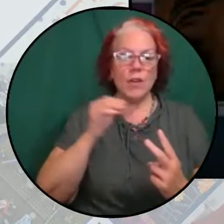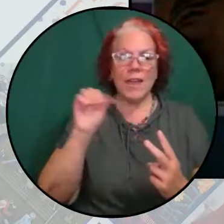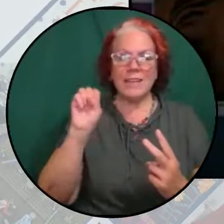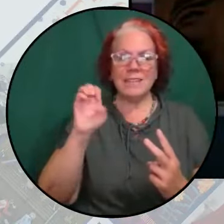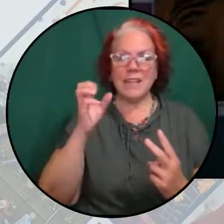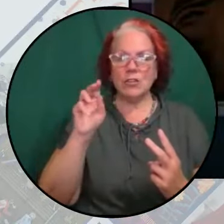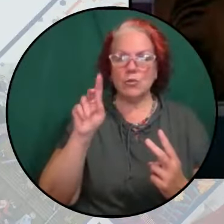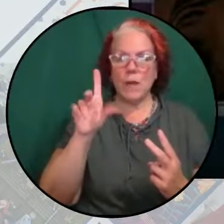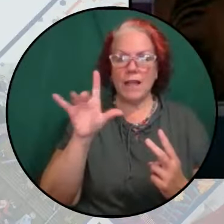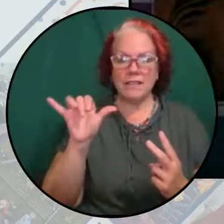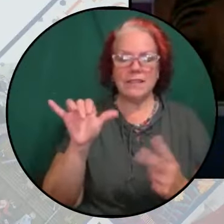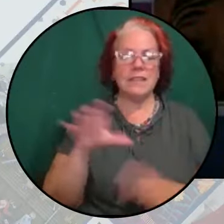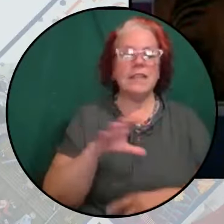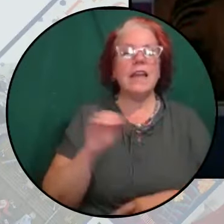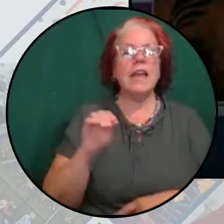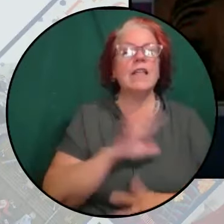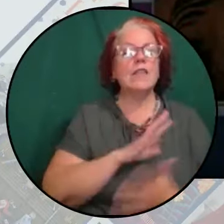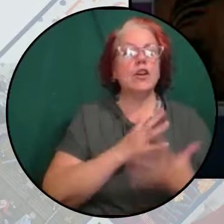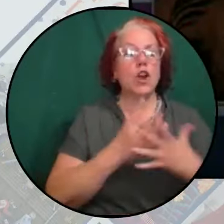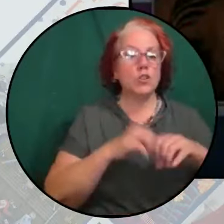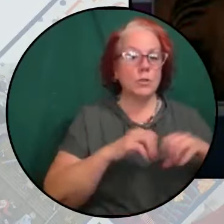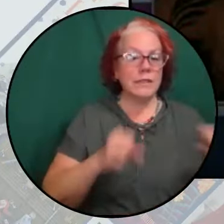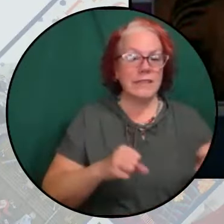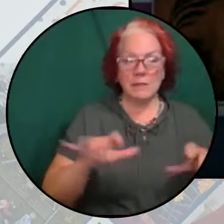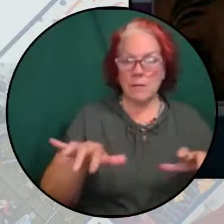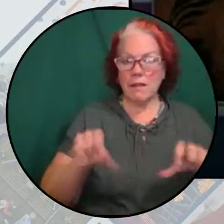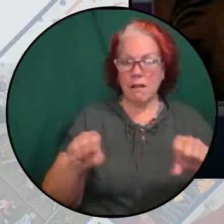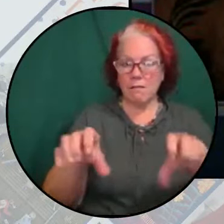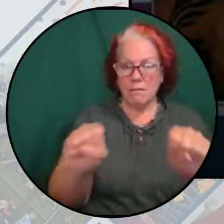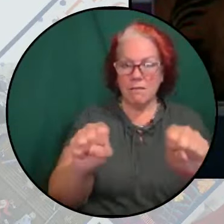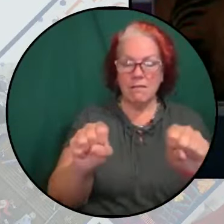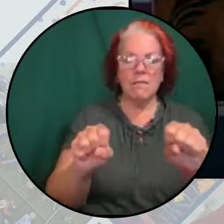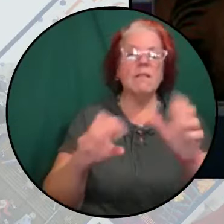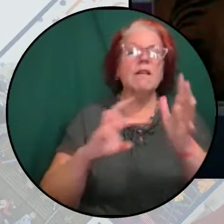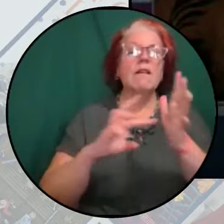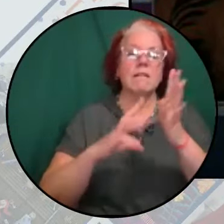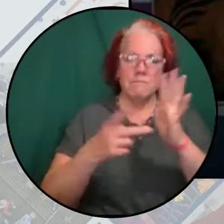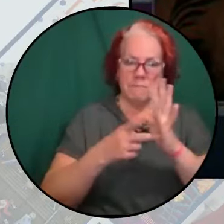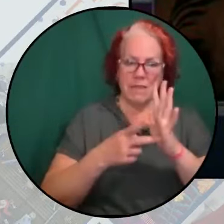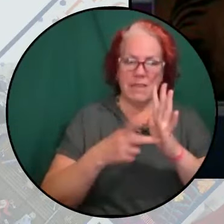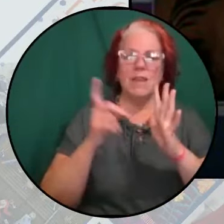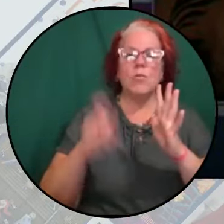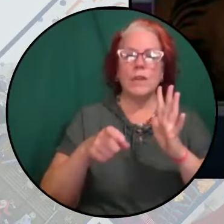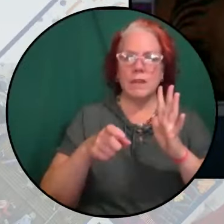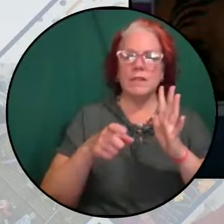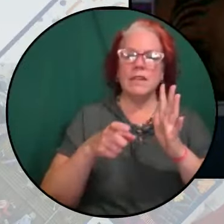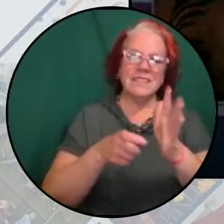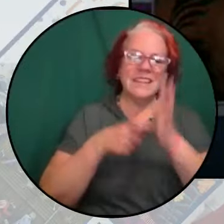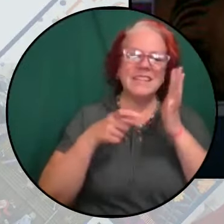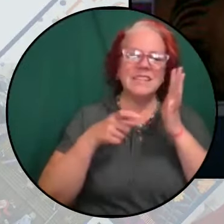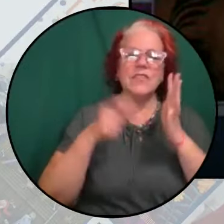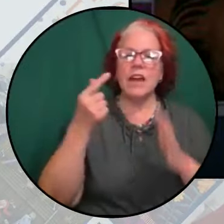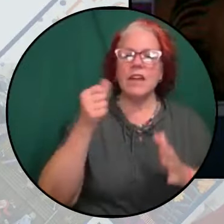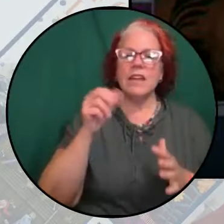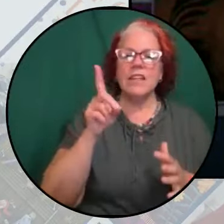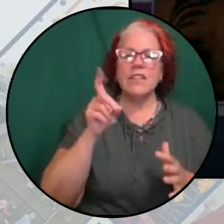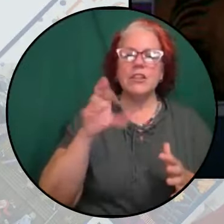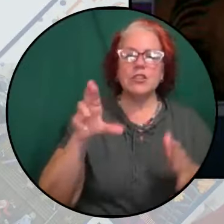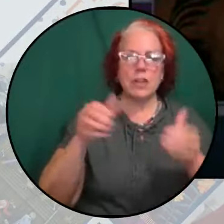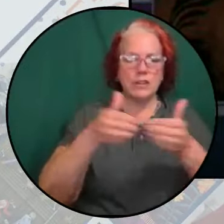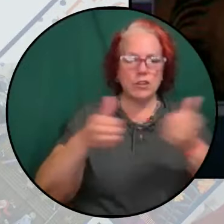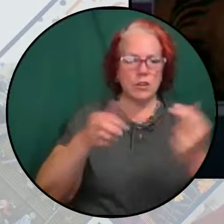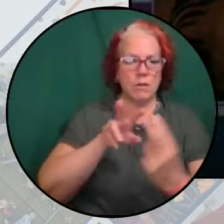carceral system and colonization require and intensify the gender binary and sexualized violence